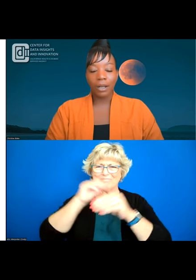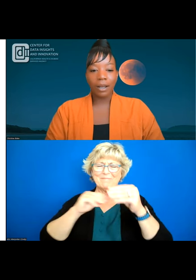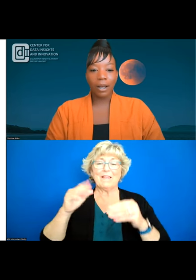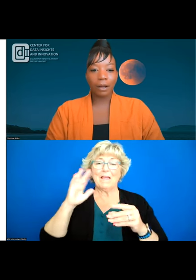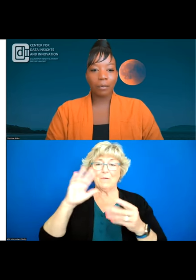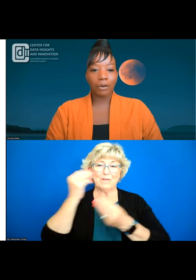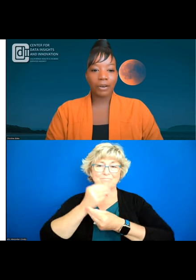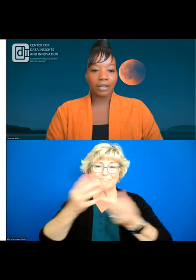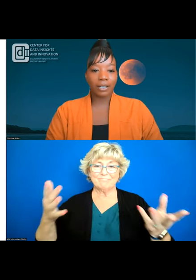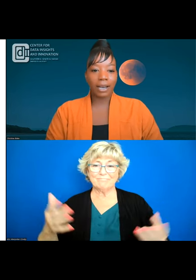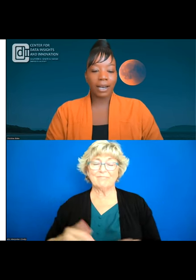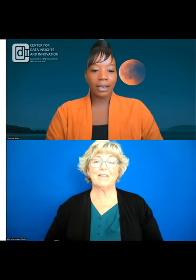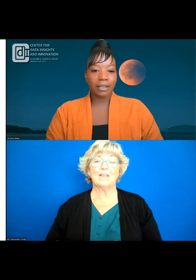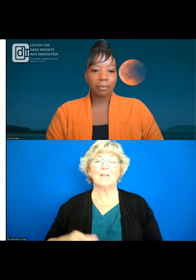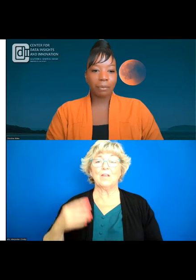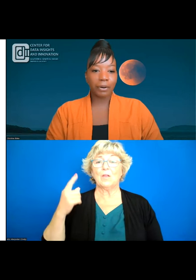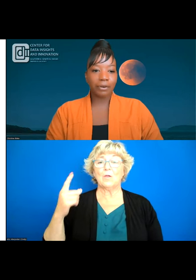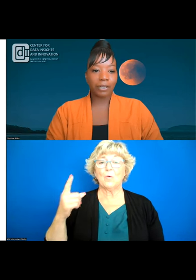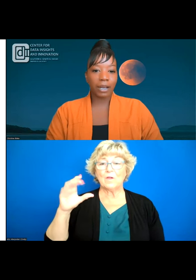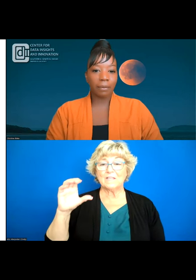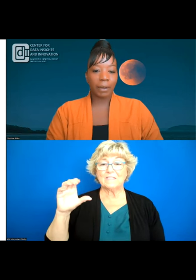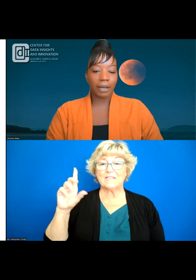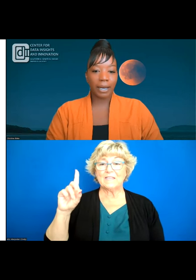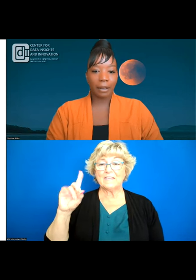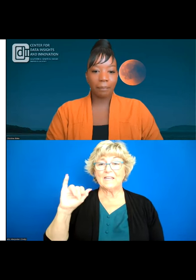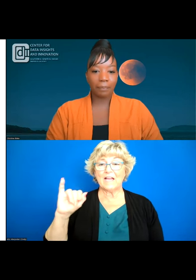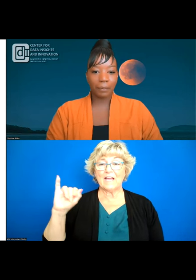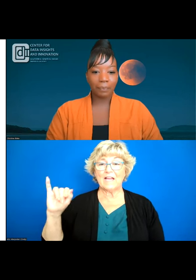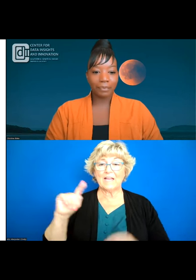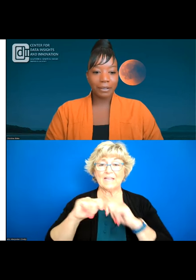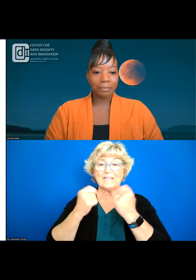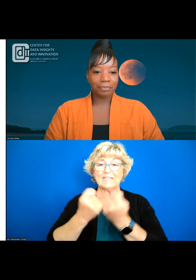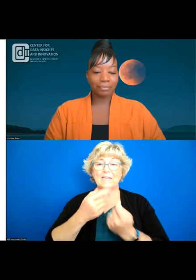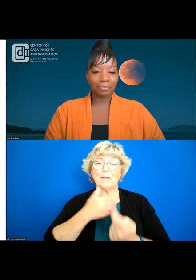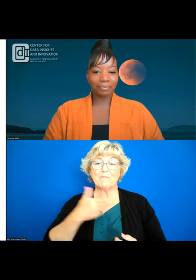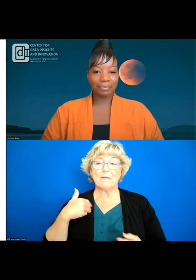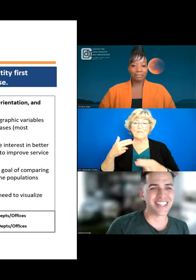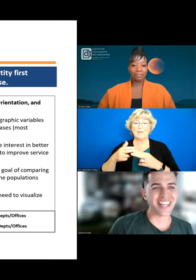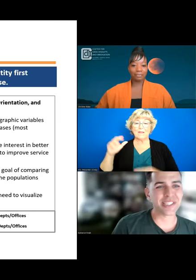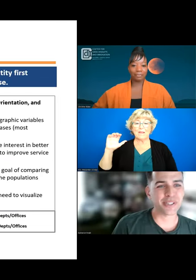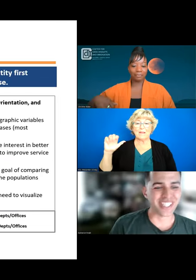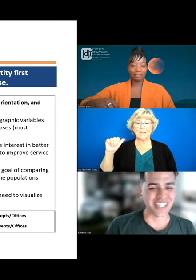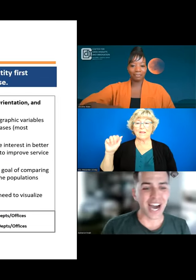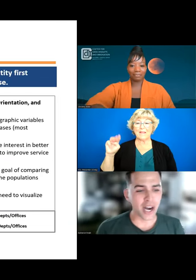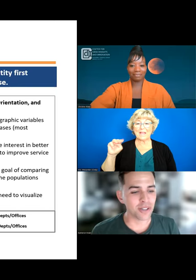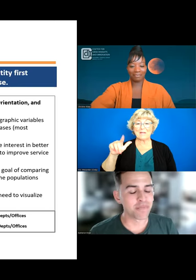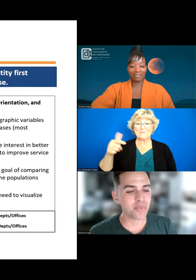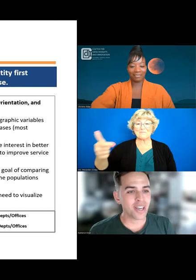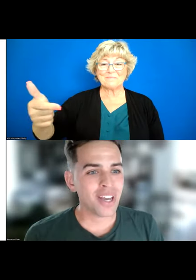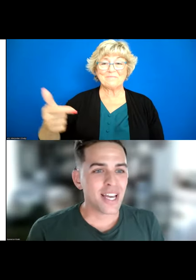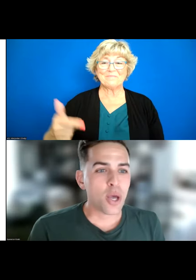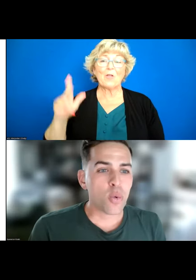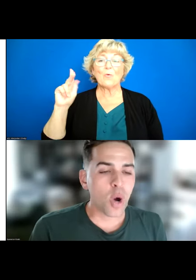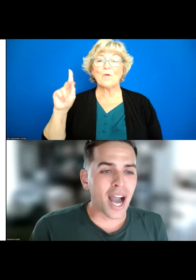one of our cdii team members um cam yeah thanks christine hi all